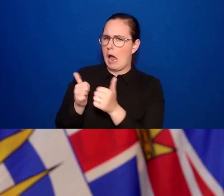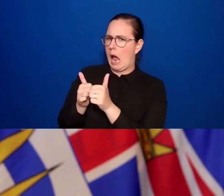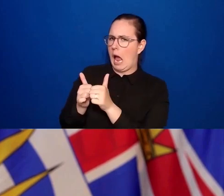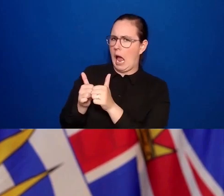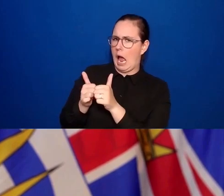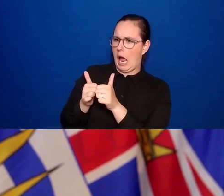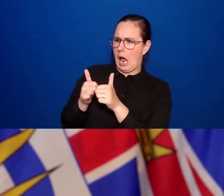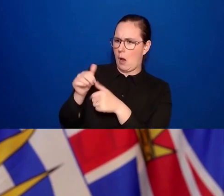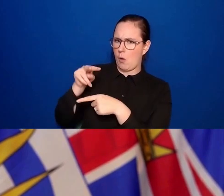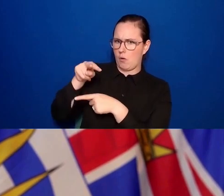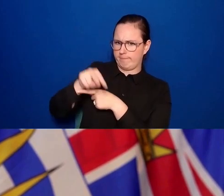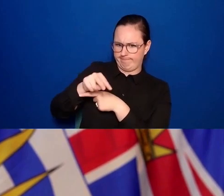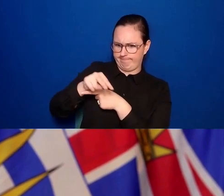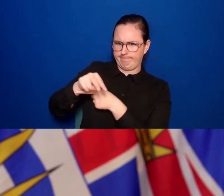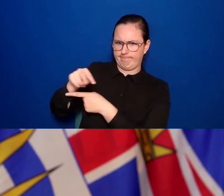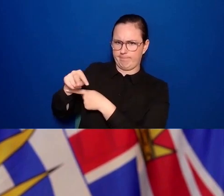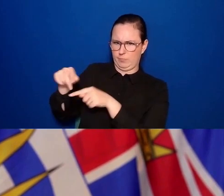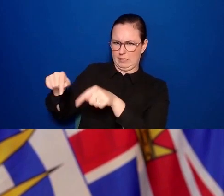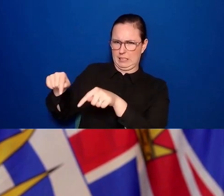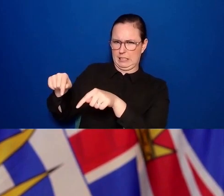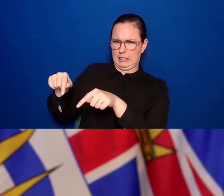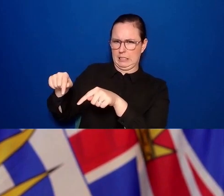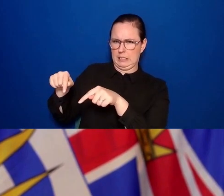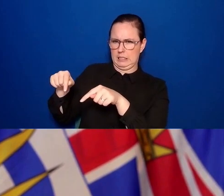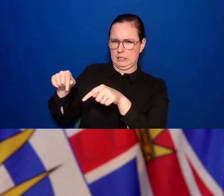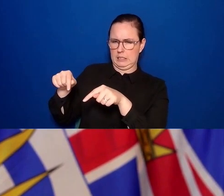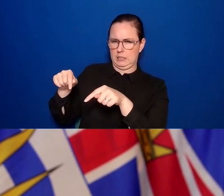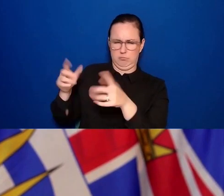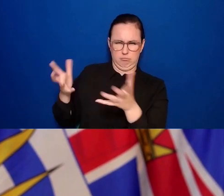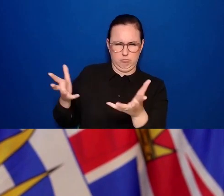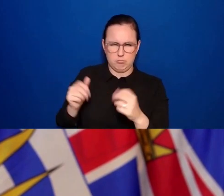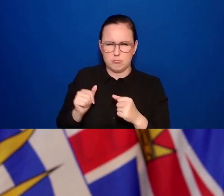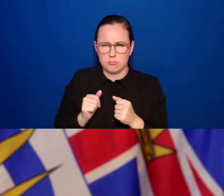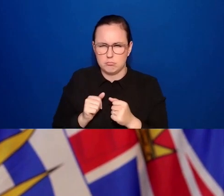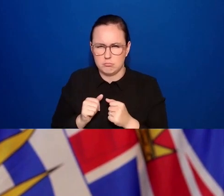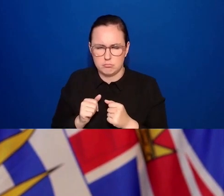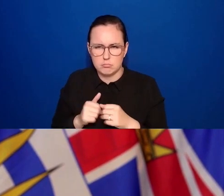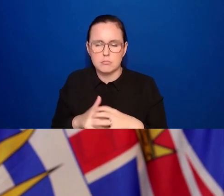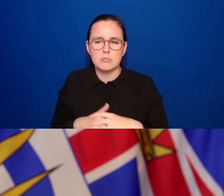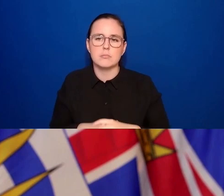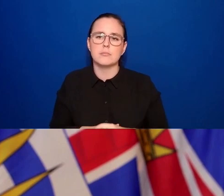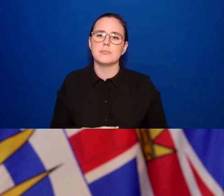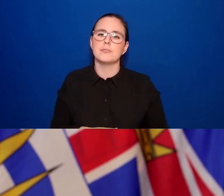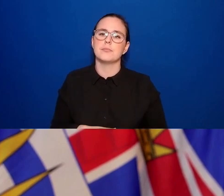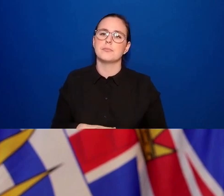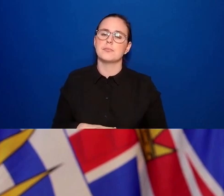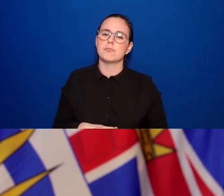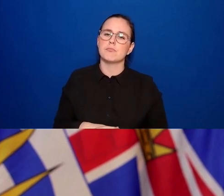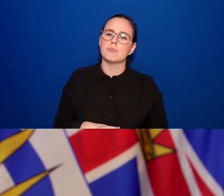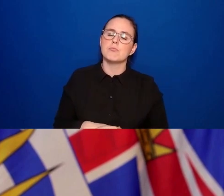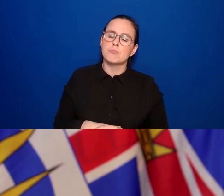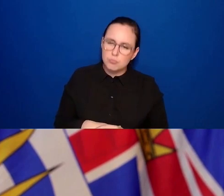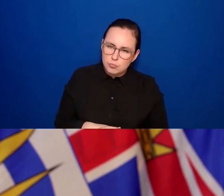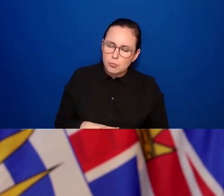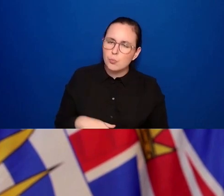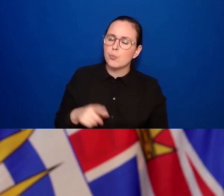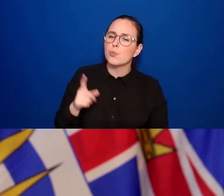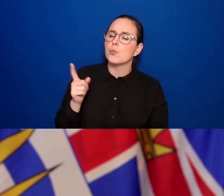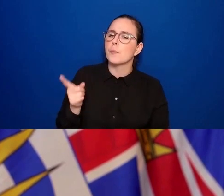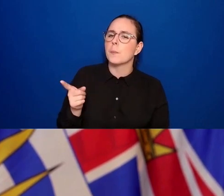specifically in those cases, but more broadly, if people aren't actually